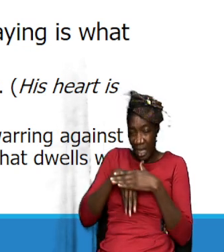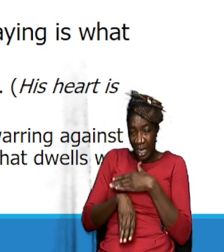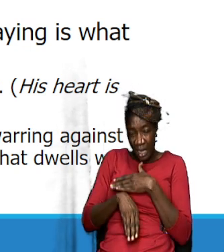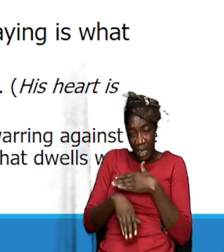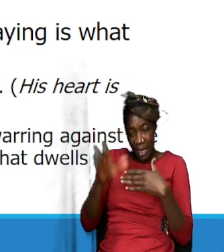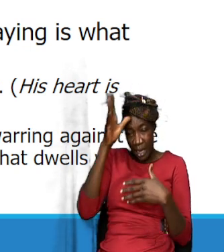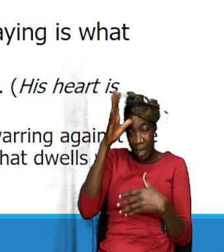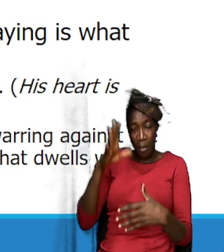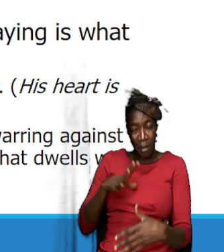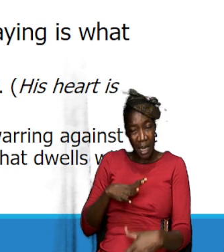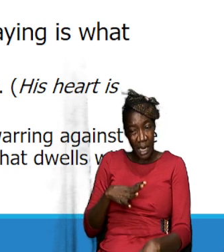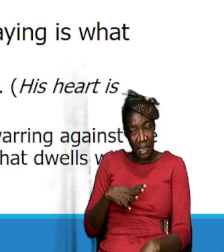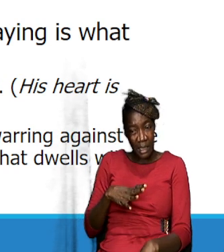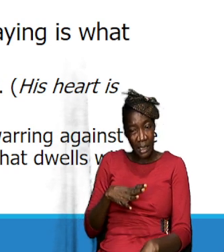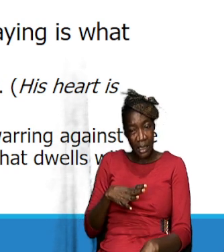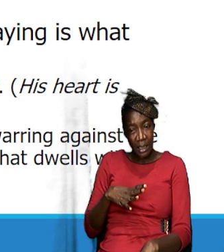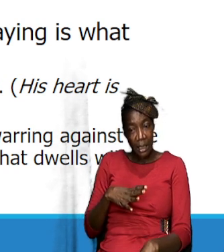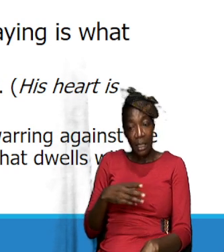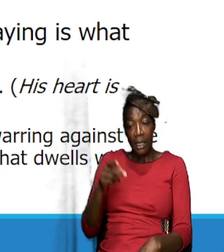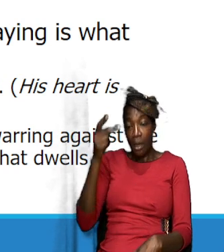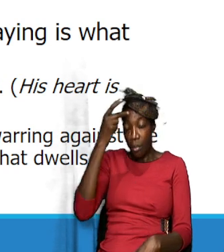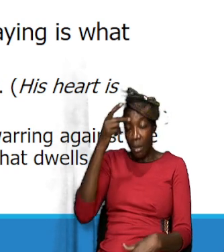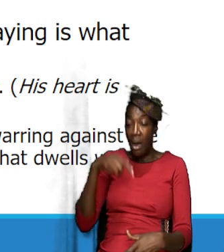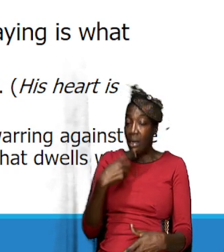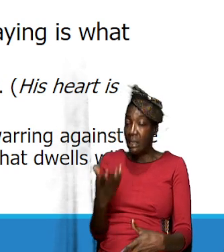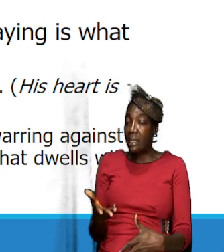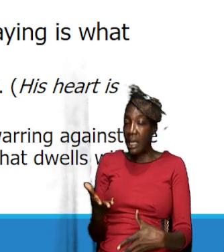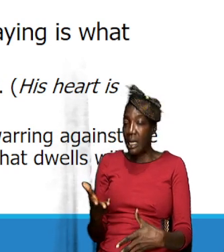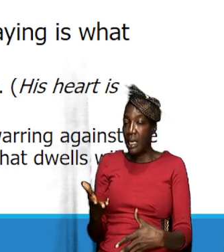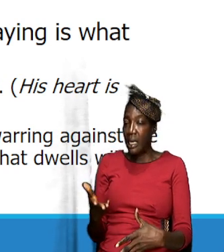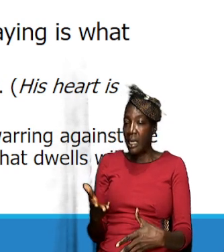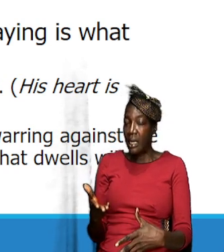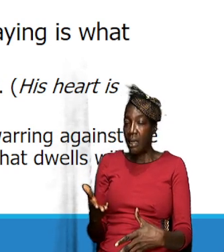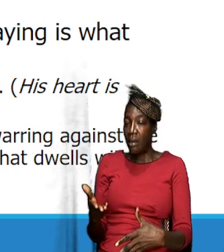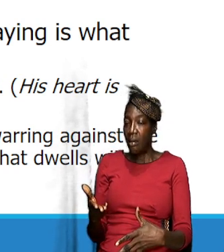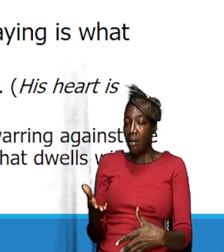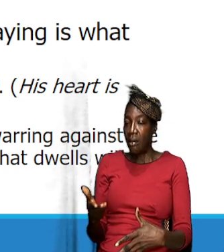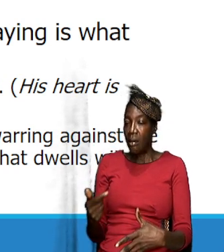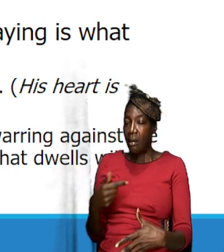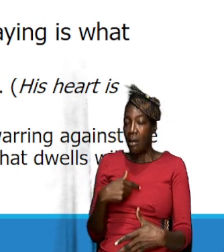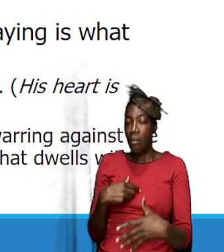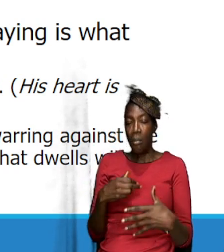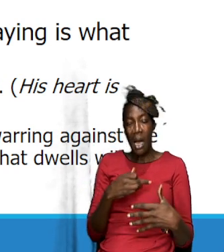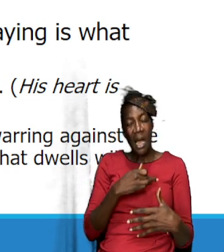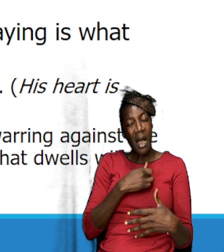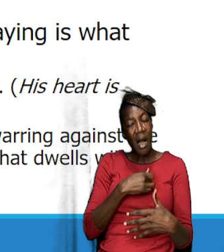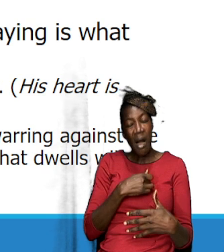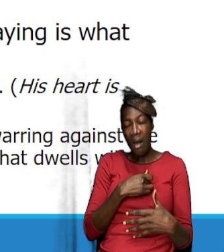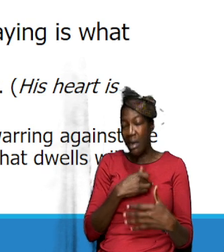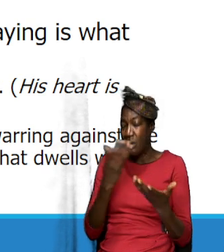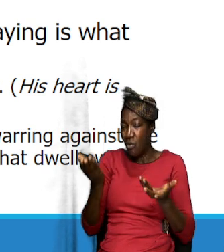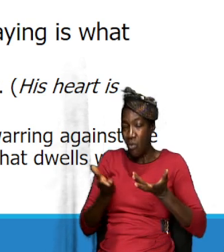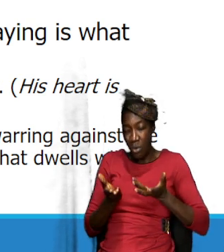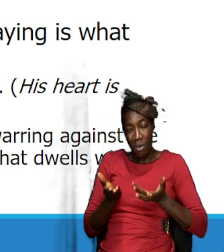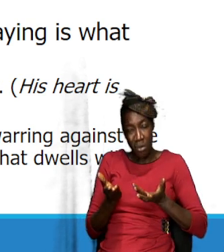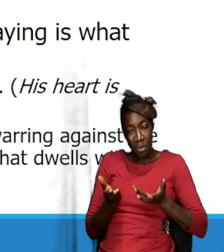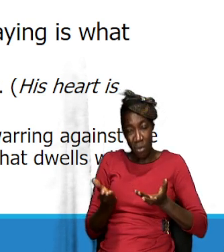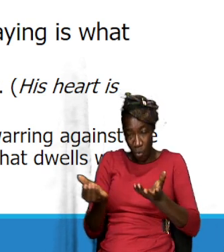so Paul is saying that look here I am my heart is willing I want to serve God